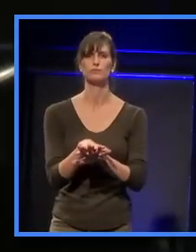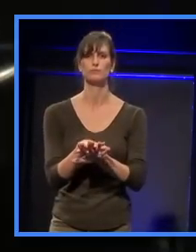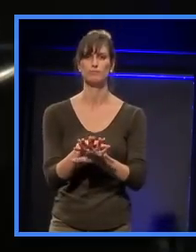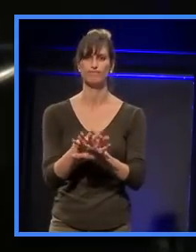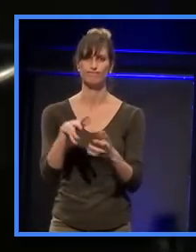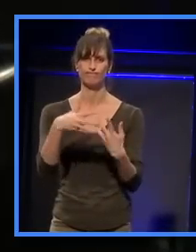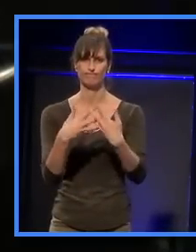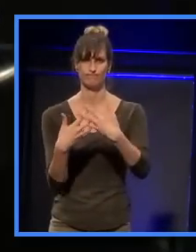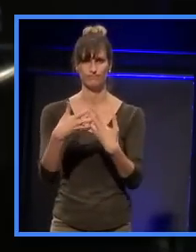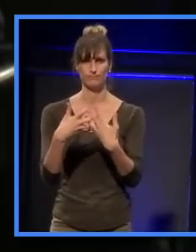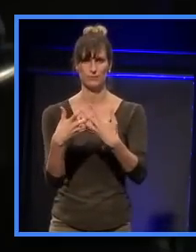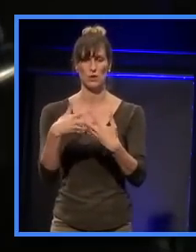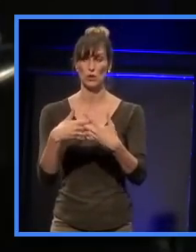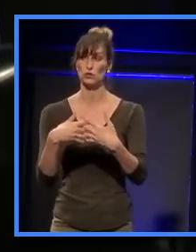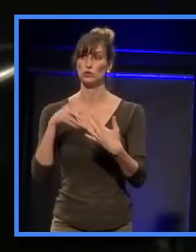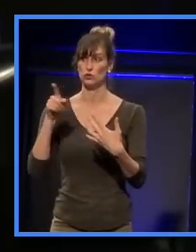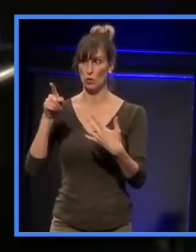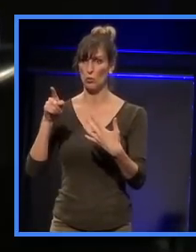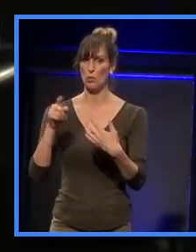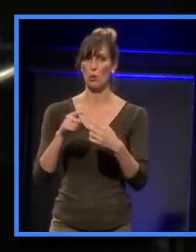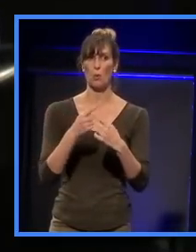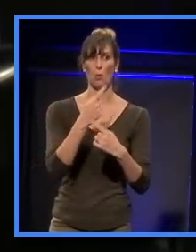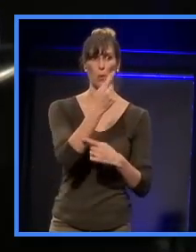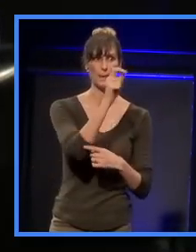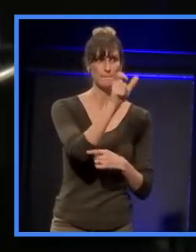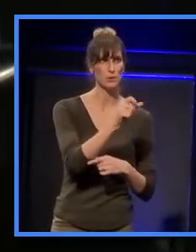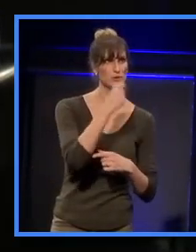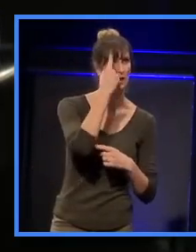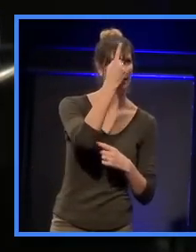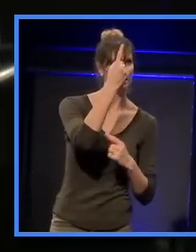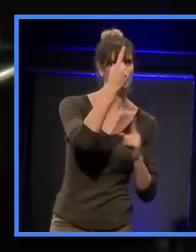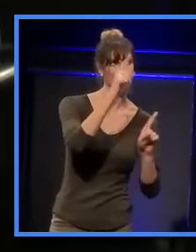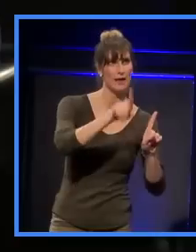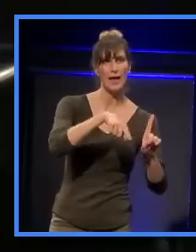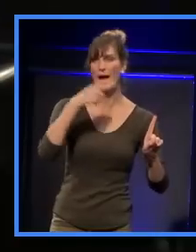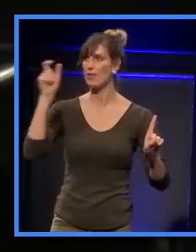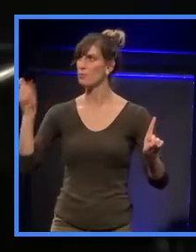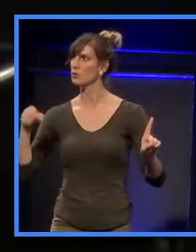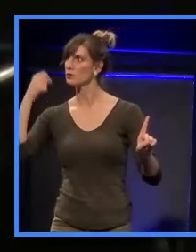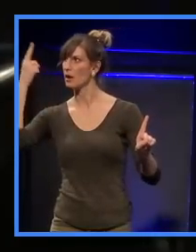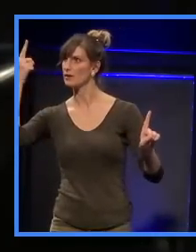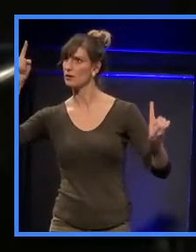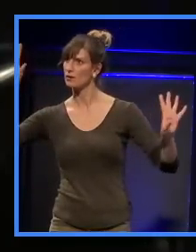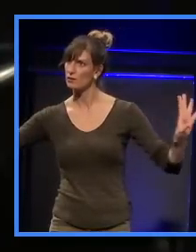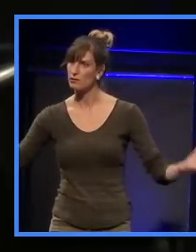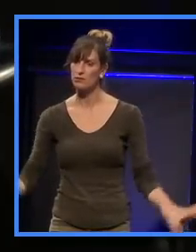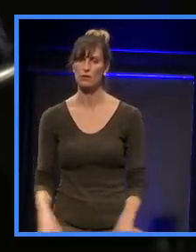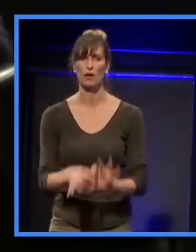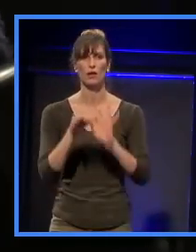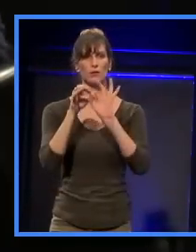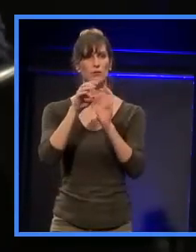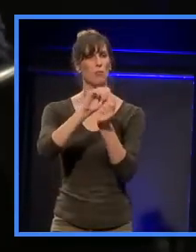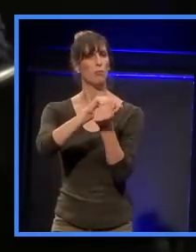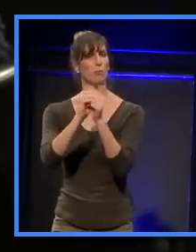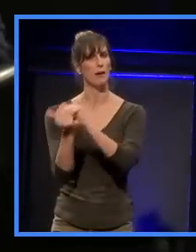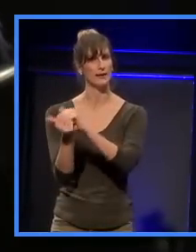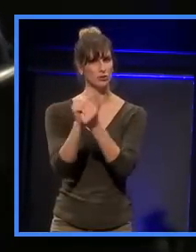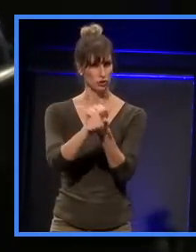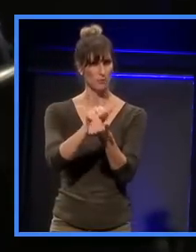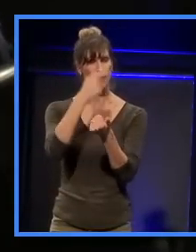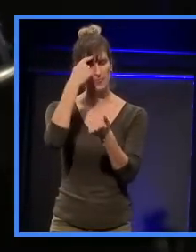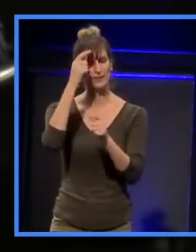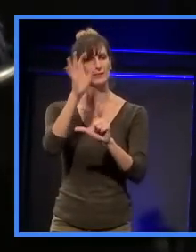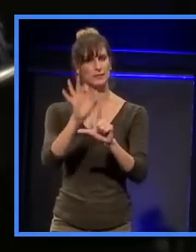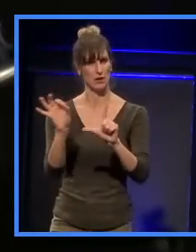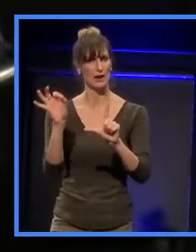and Jean Nivelle can say, I can make this space out of that. And that seems to me the partnership that happens in design,